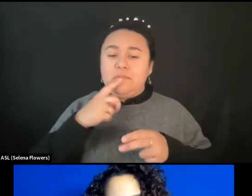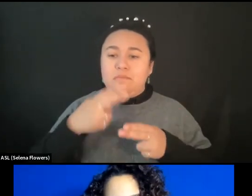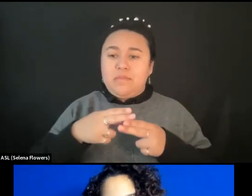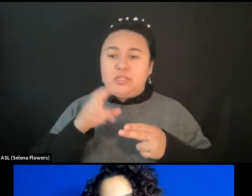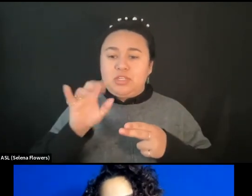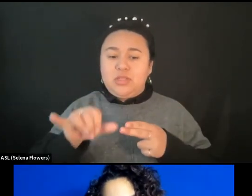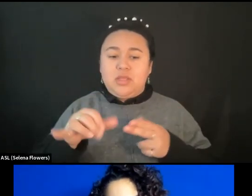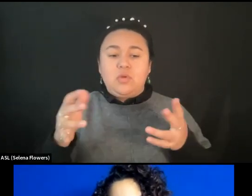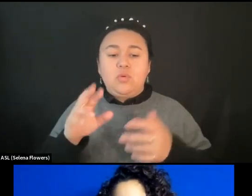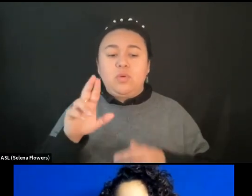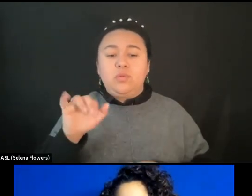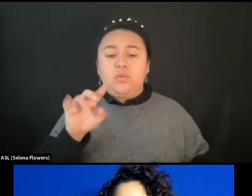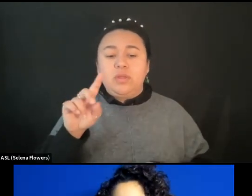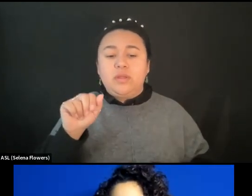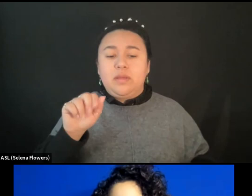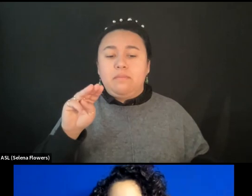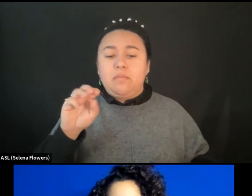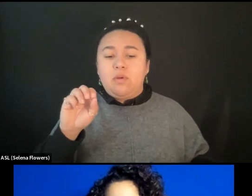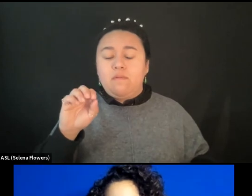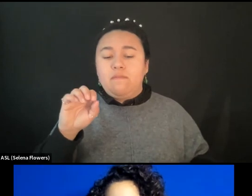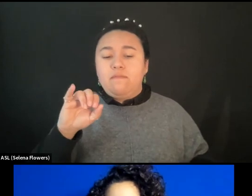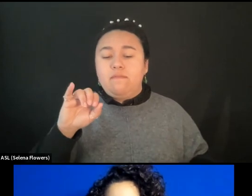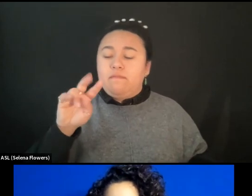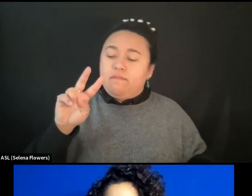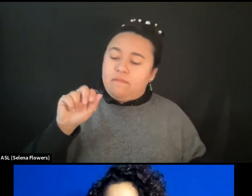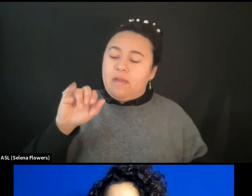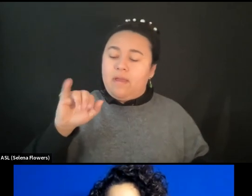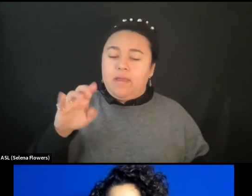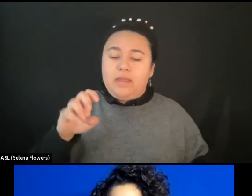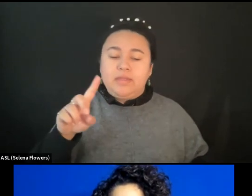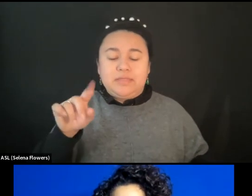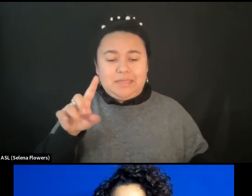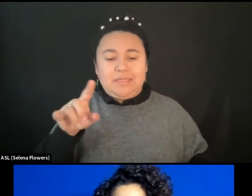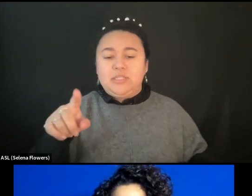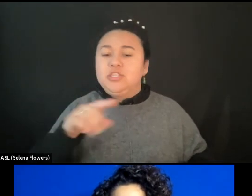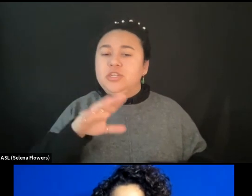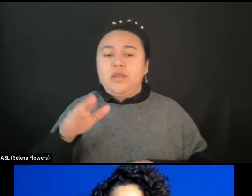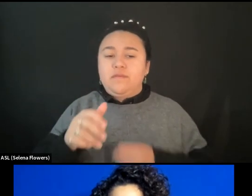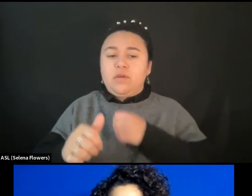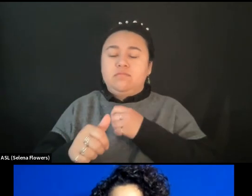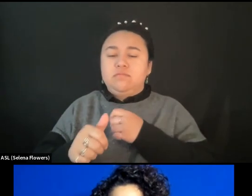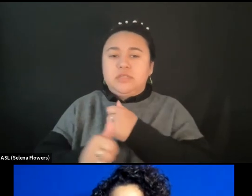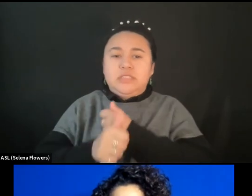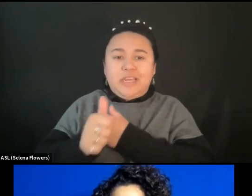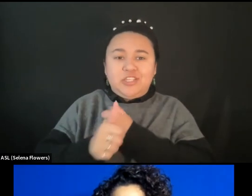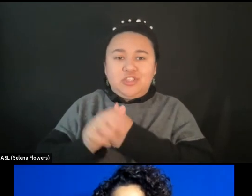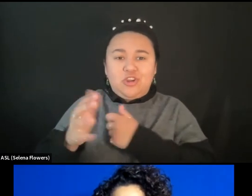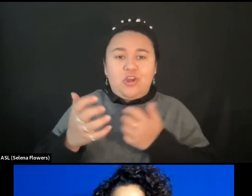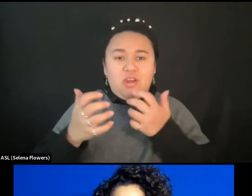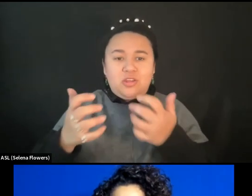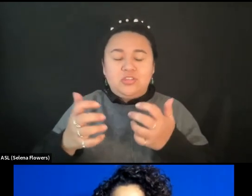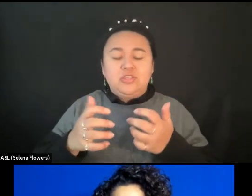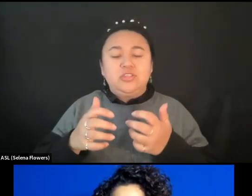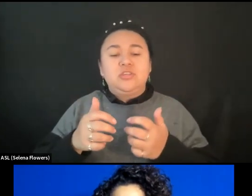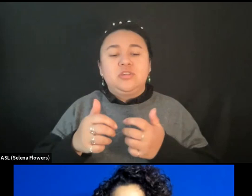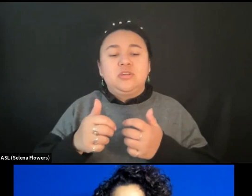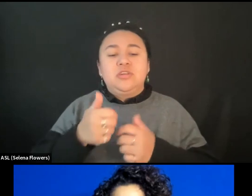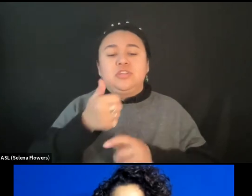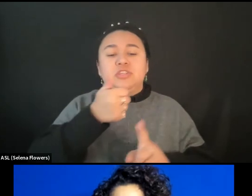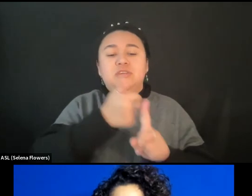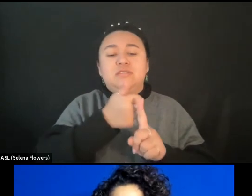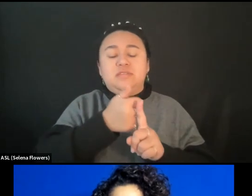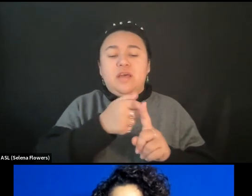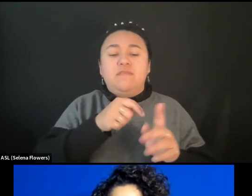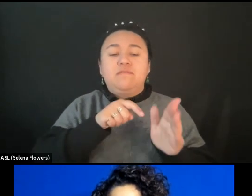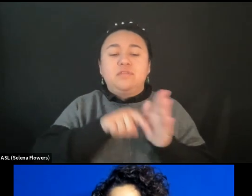what Vida Movahedi did was never putting her audience in danger. She did a self suicidal act,